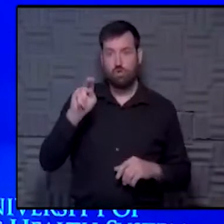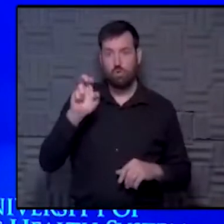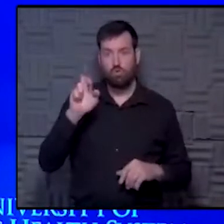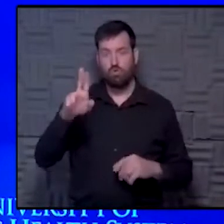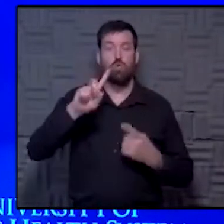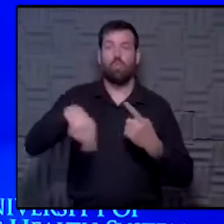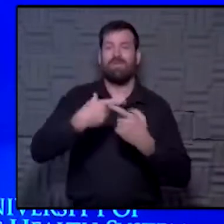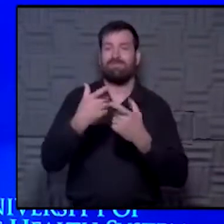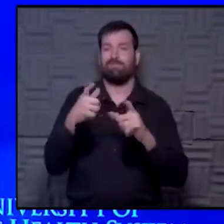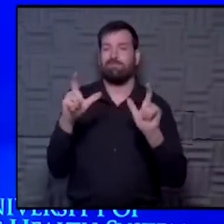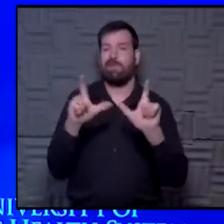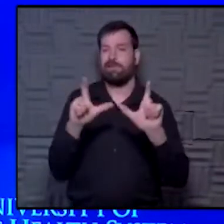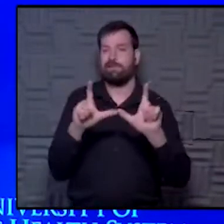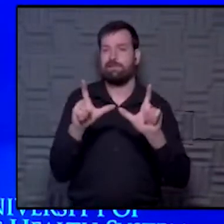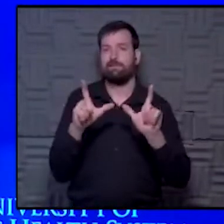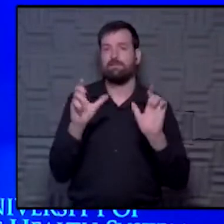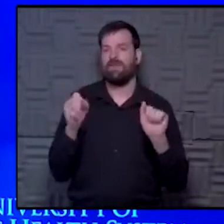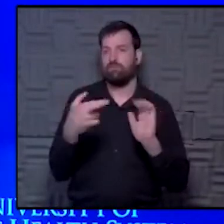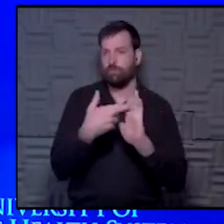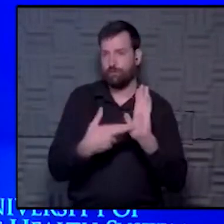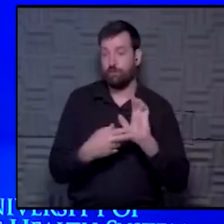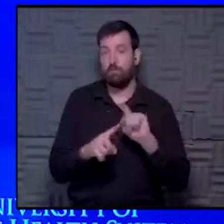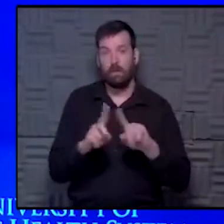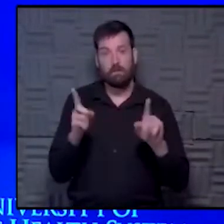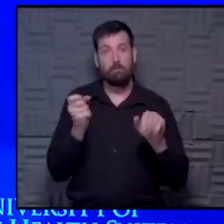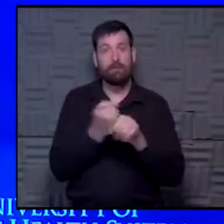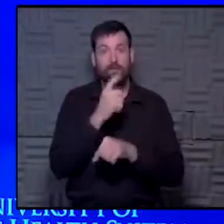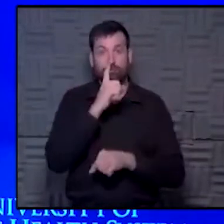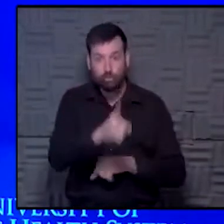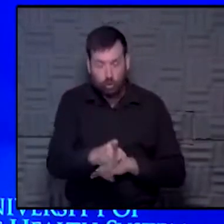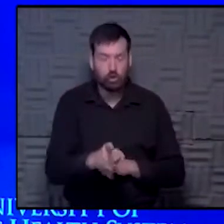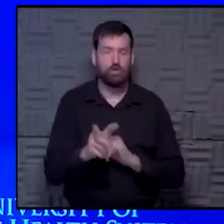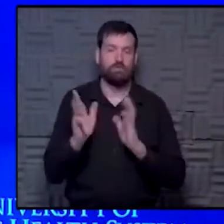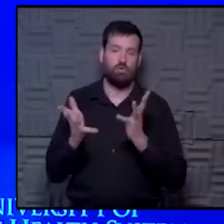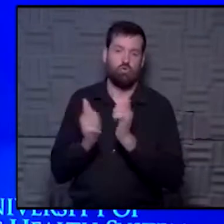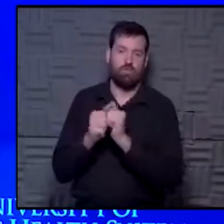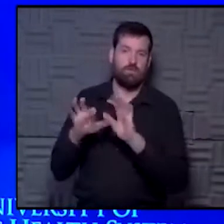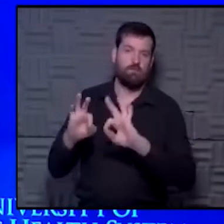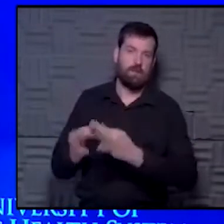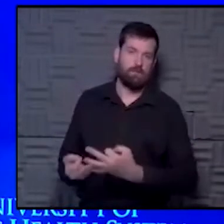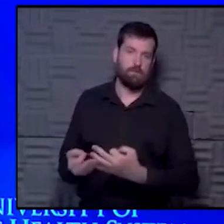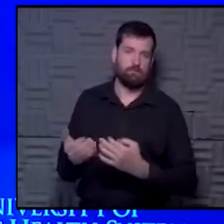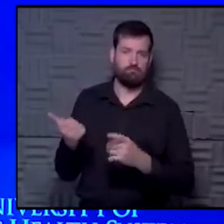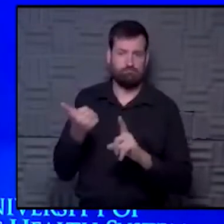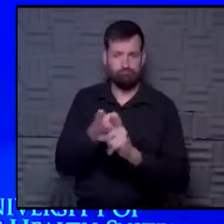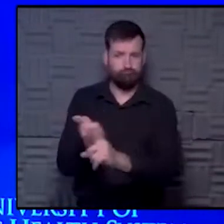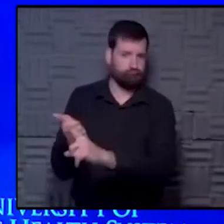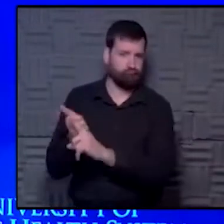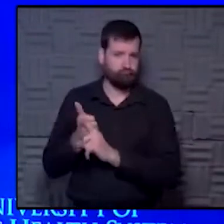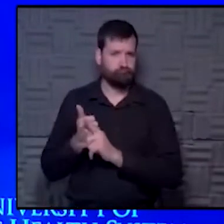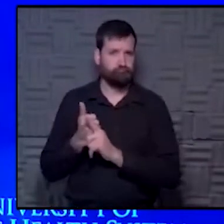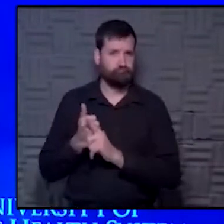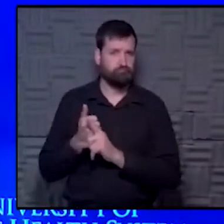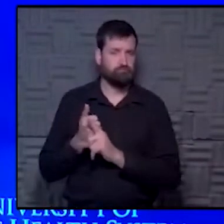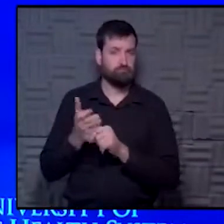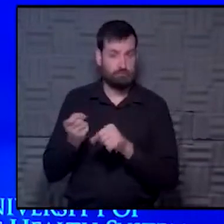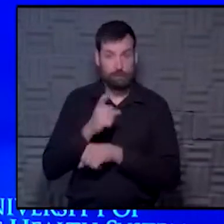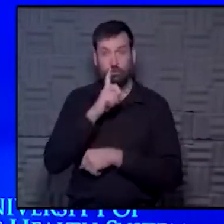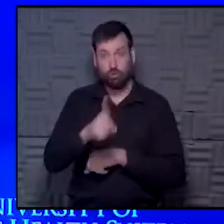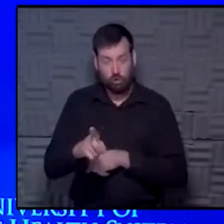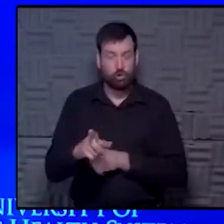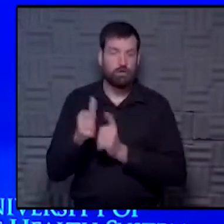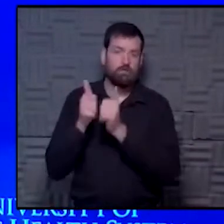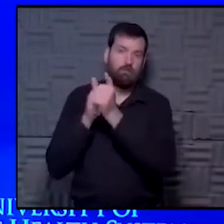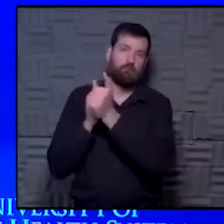when you get your license. But more importantly, make sure that you talk it over with your family as they will be the ones to make sure that your